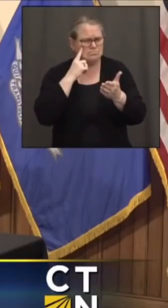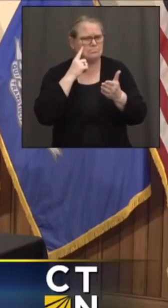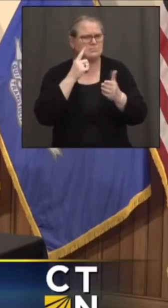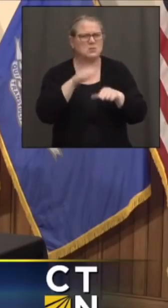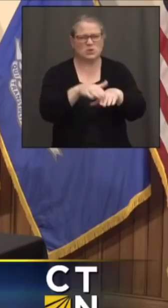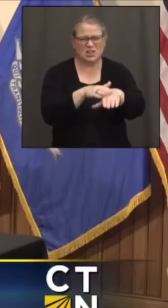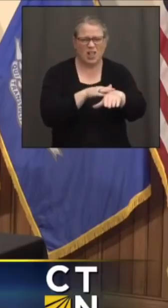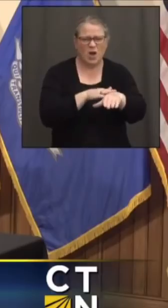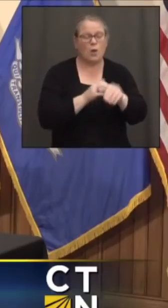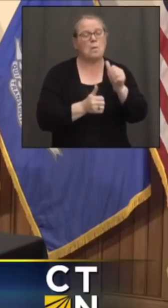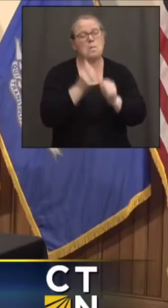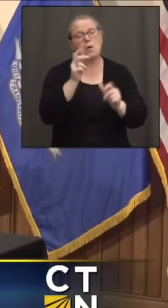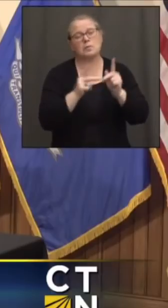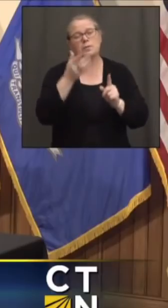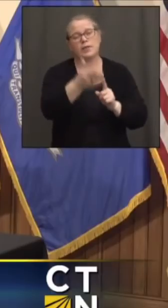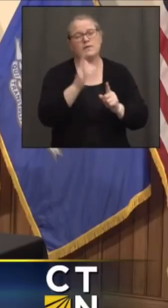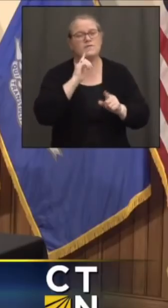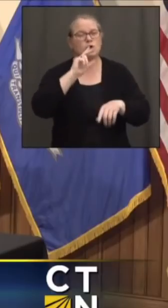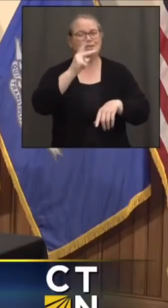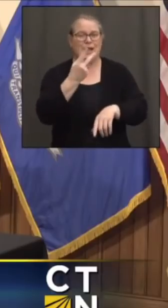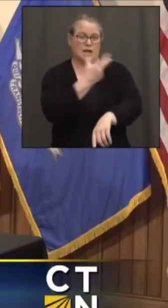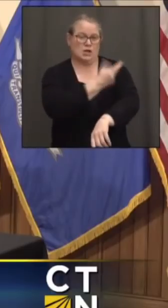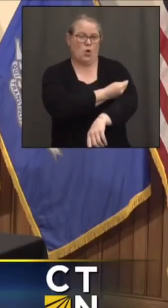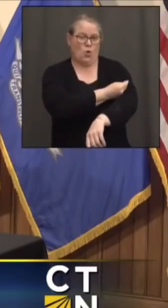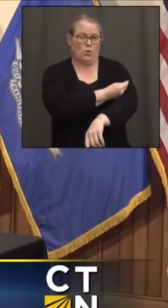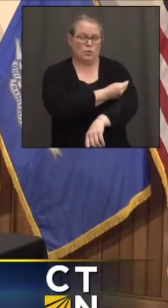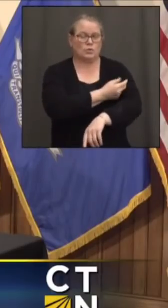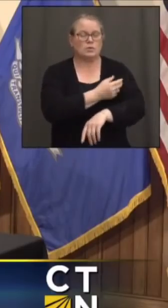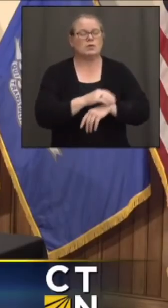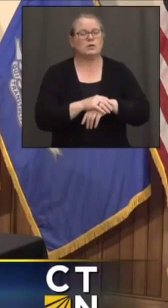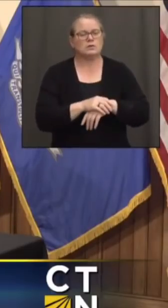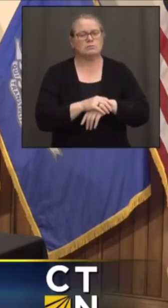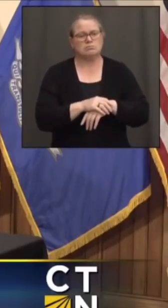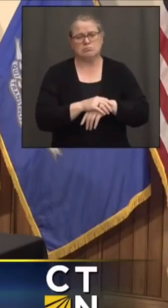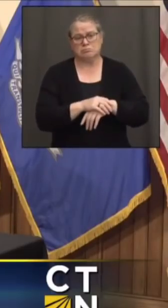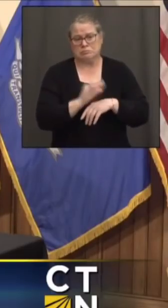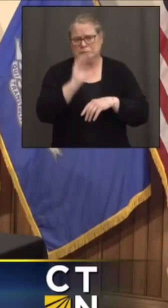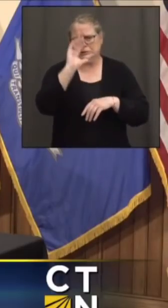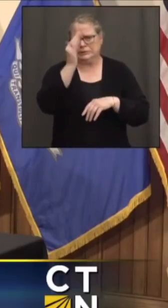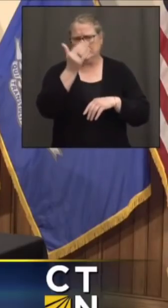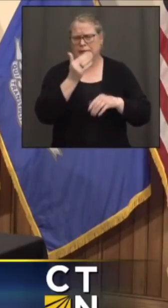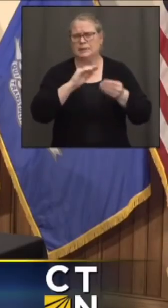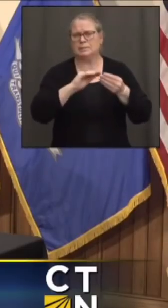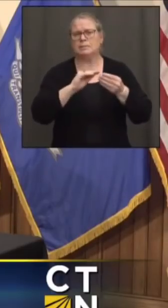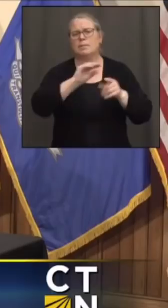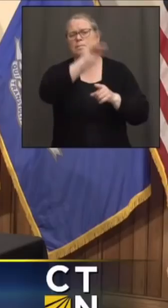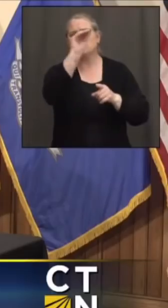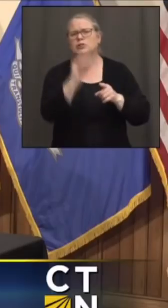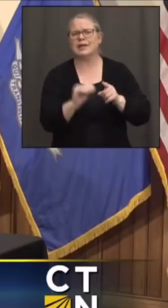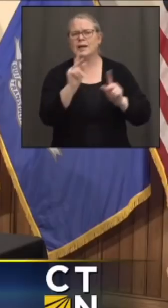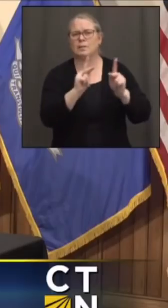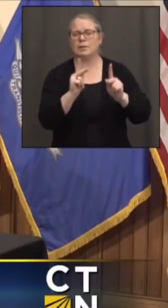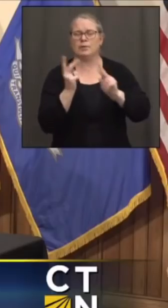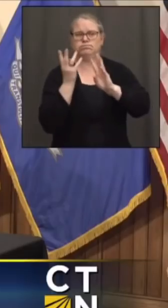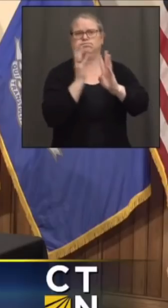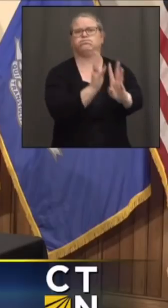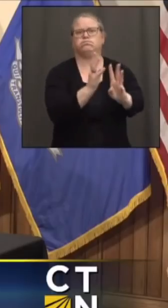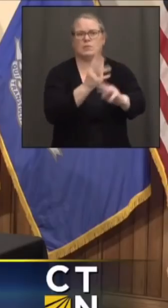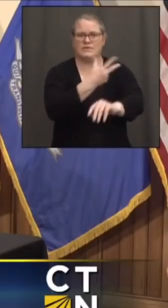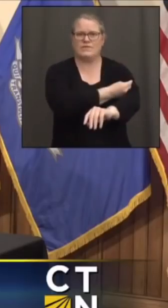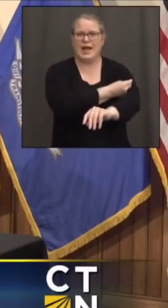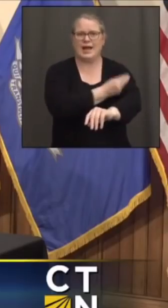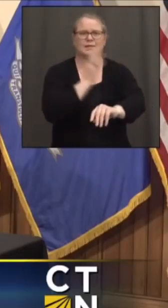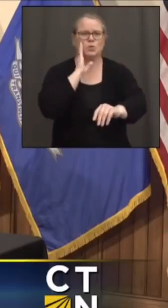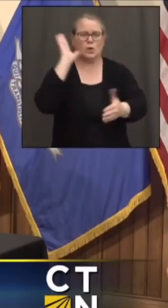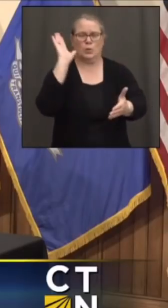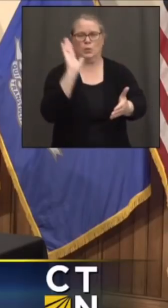second doses, it seemed, which suggests that the rate of vaccinations is going to fall off pretty significantly in a few weeks. So what